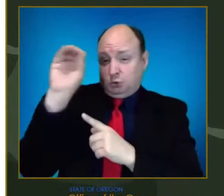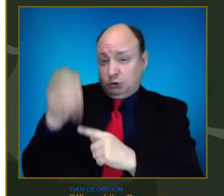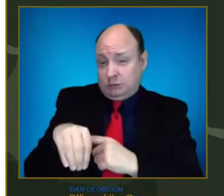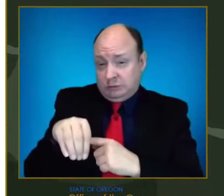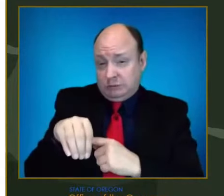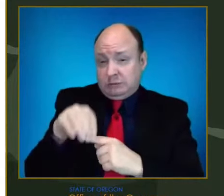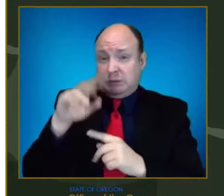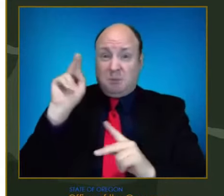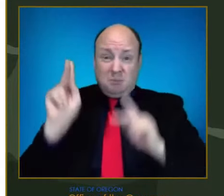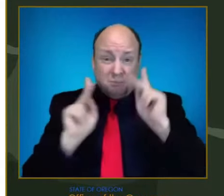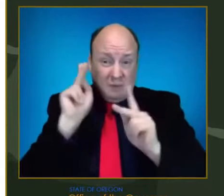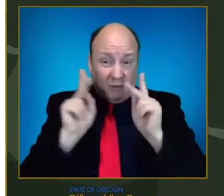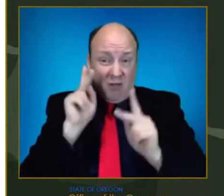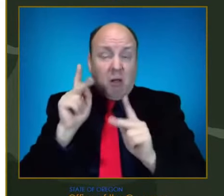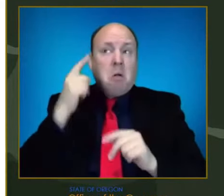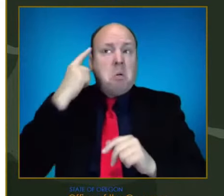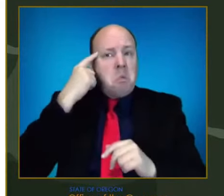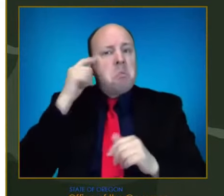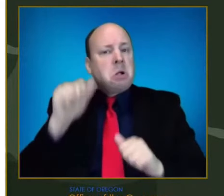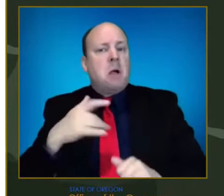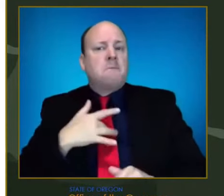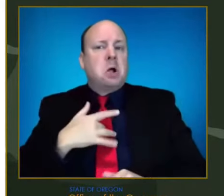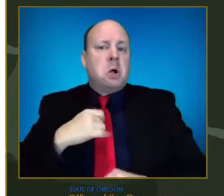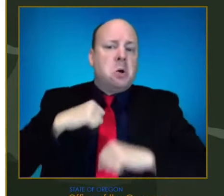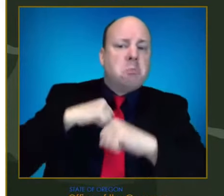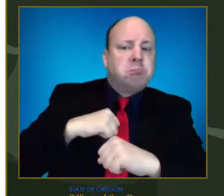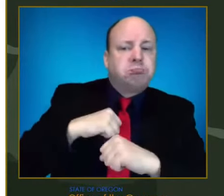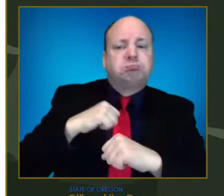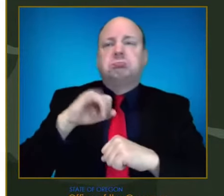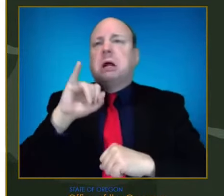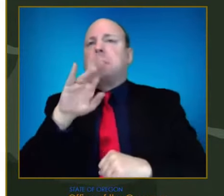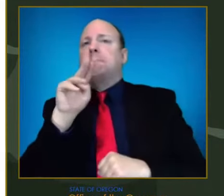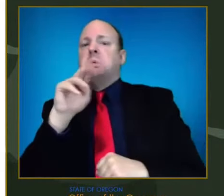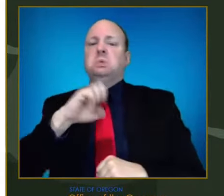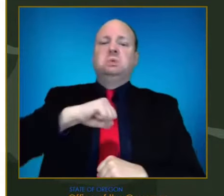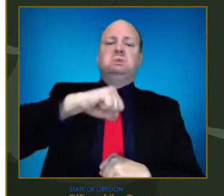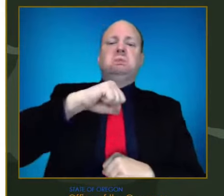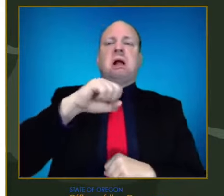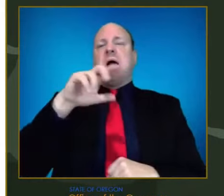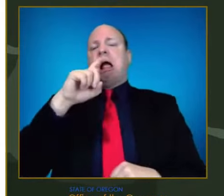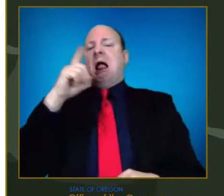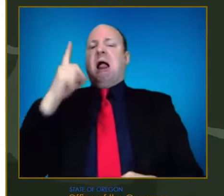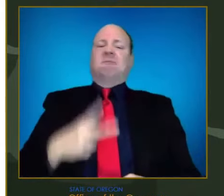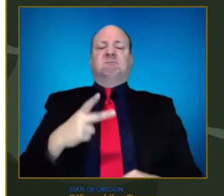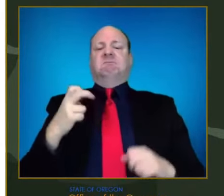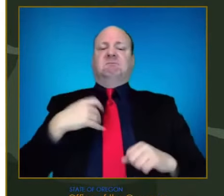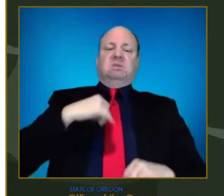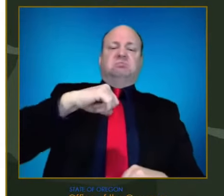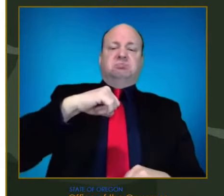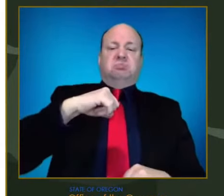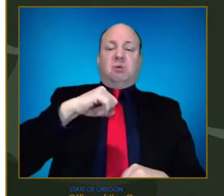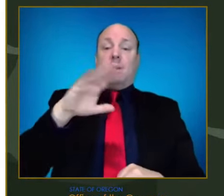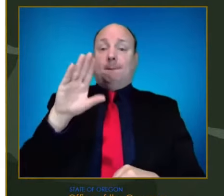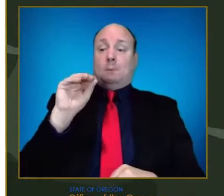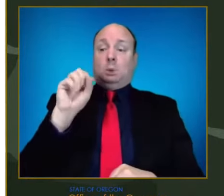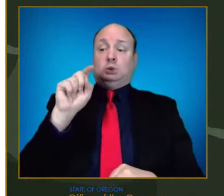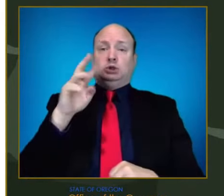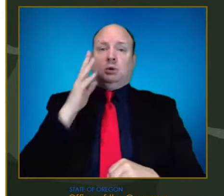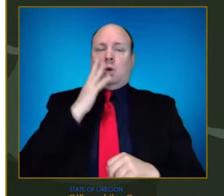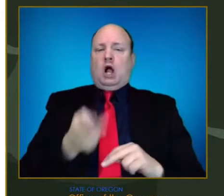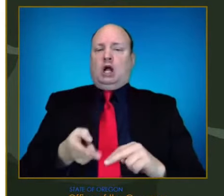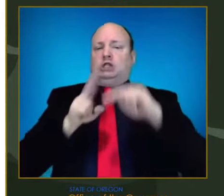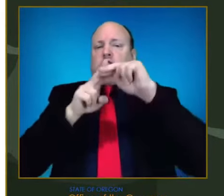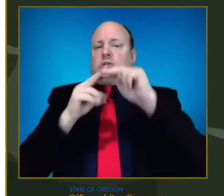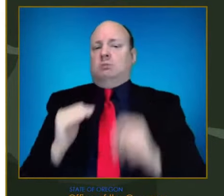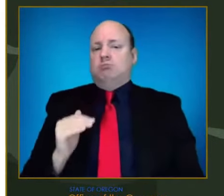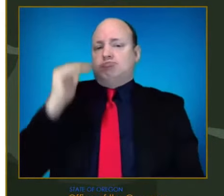still have protection. Boosters are not part of that. They have much stronger protection. But of those who only have two doses or